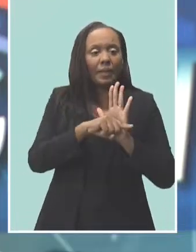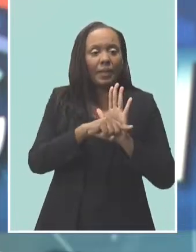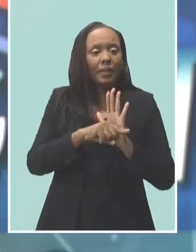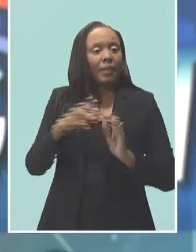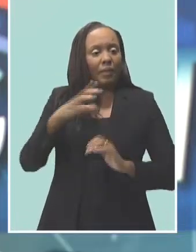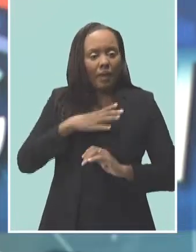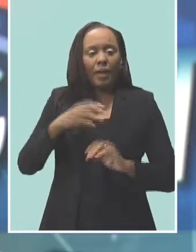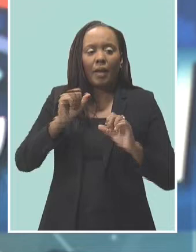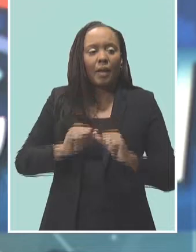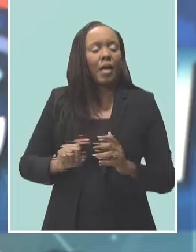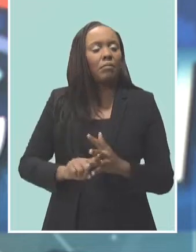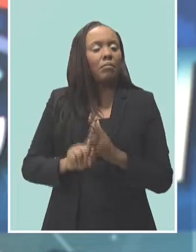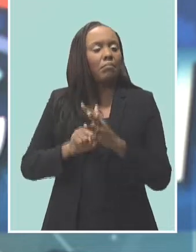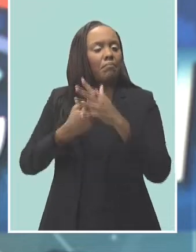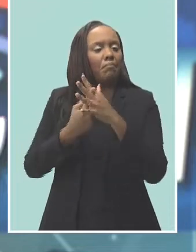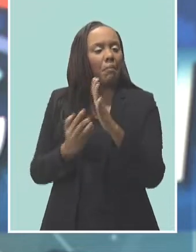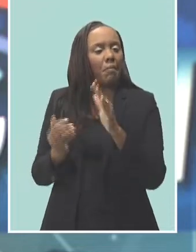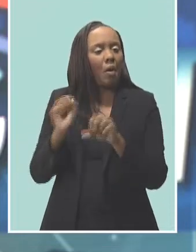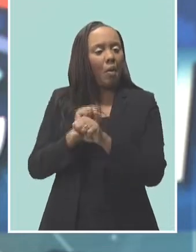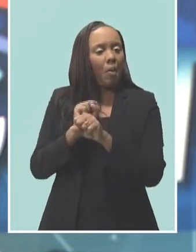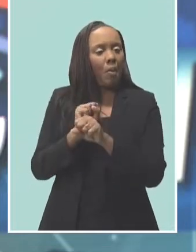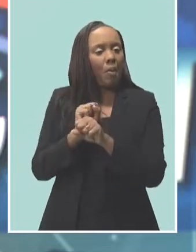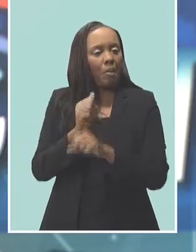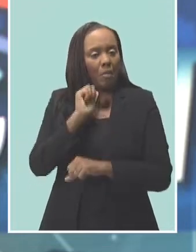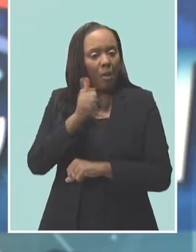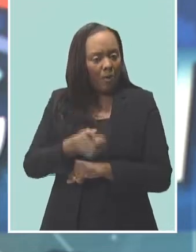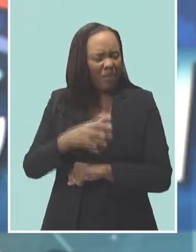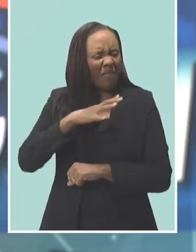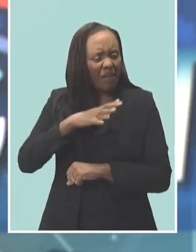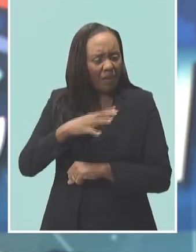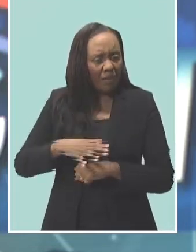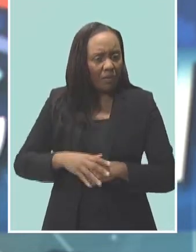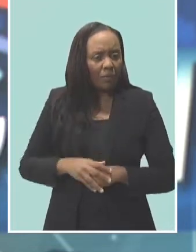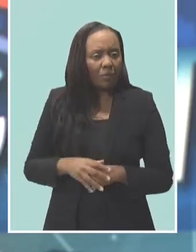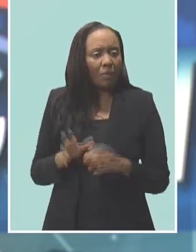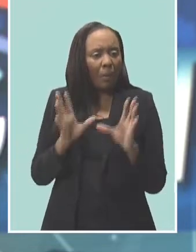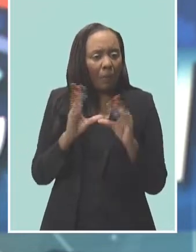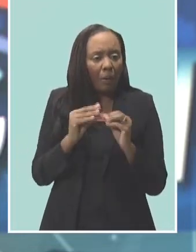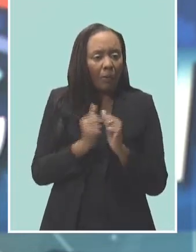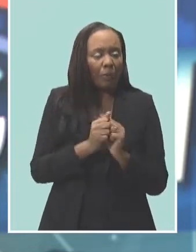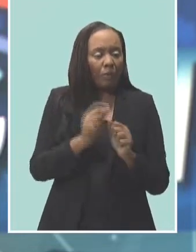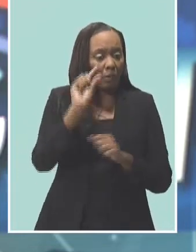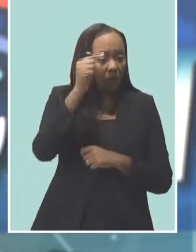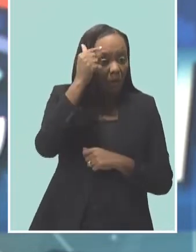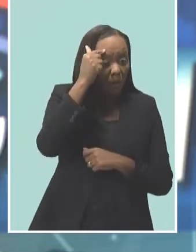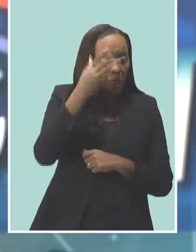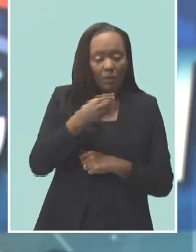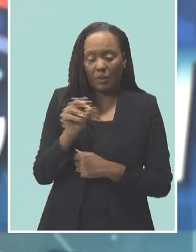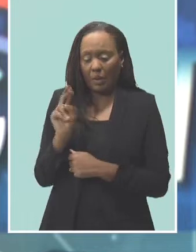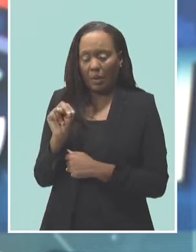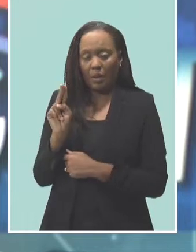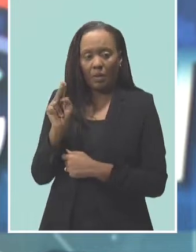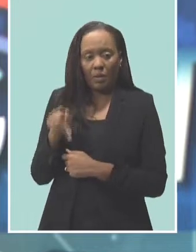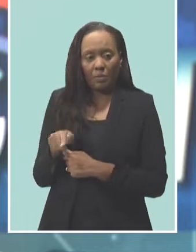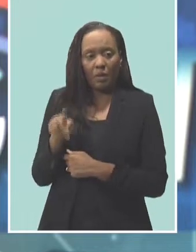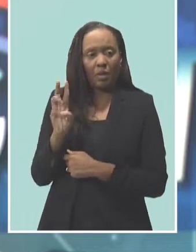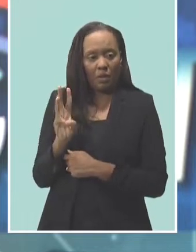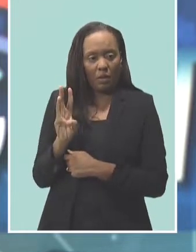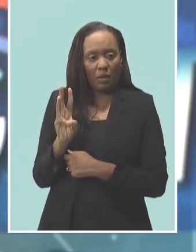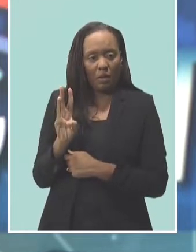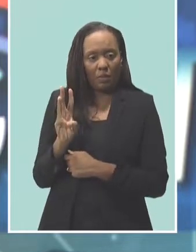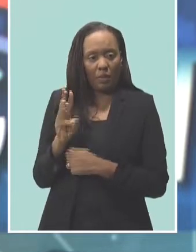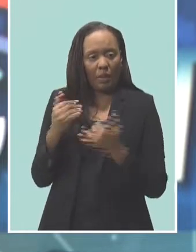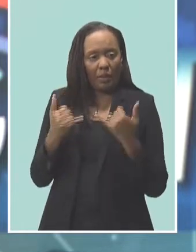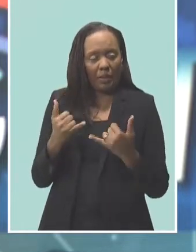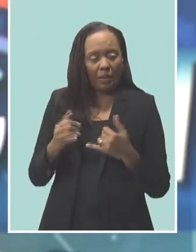return to work tomorrow. Now this was among the outcomes of a meeting between the government and the National Union of Public Workers earlier